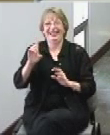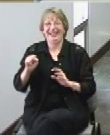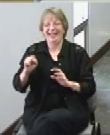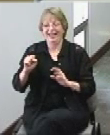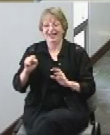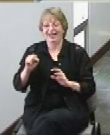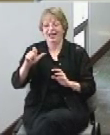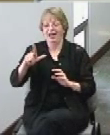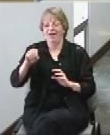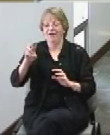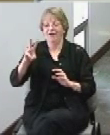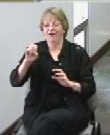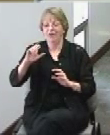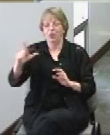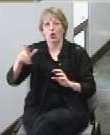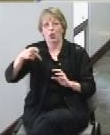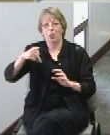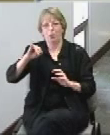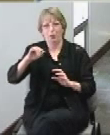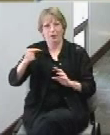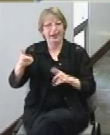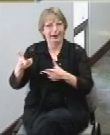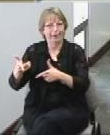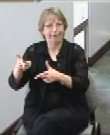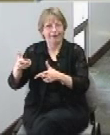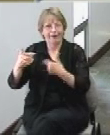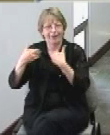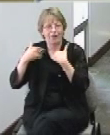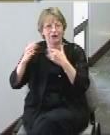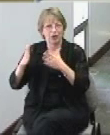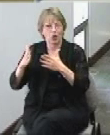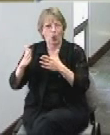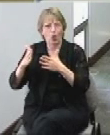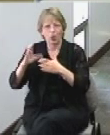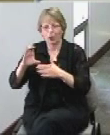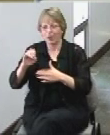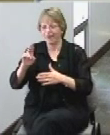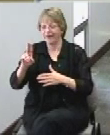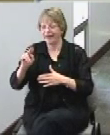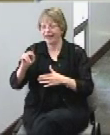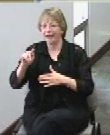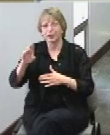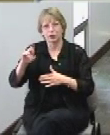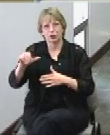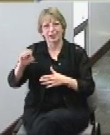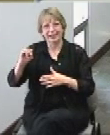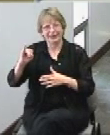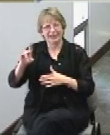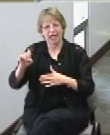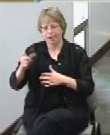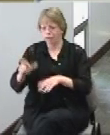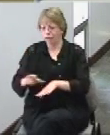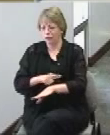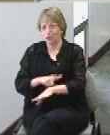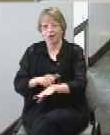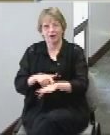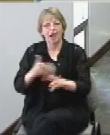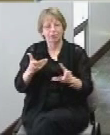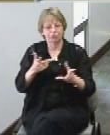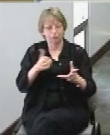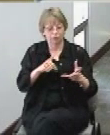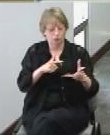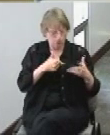Lowell ran countryside lanes for a long time another change we're making we're gonna have leagues